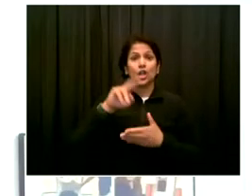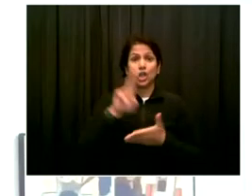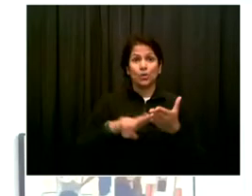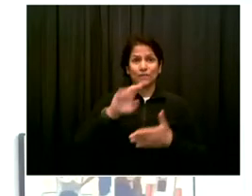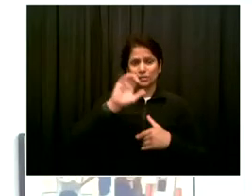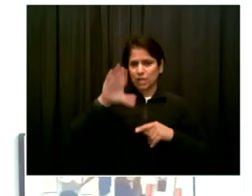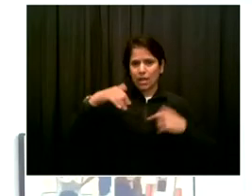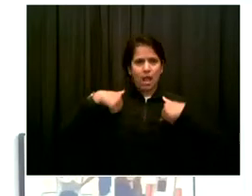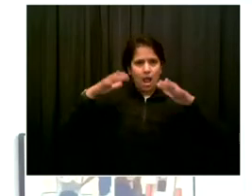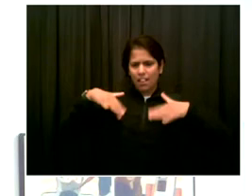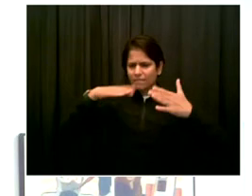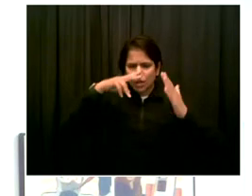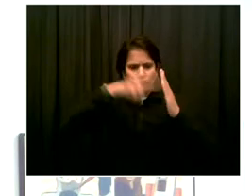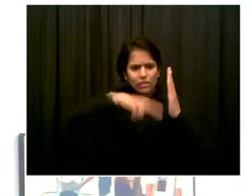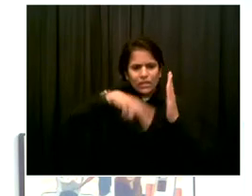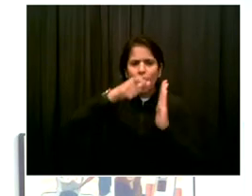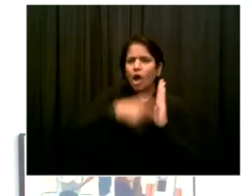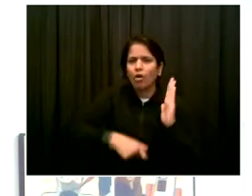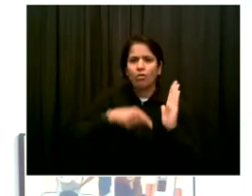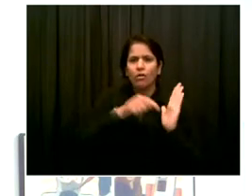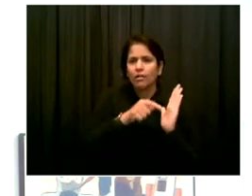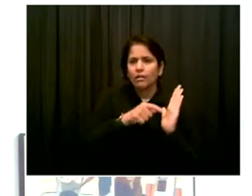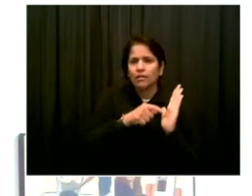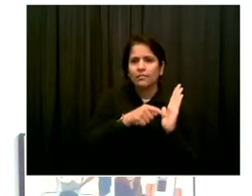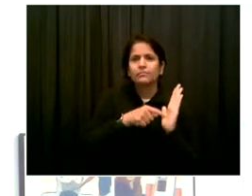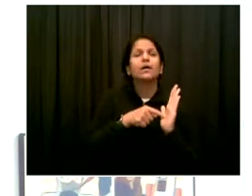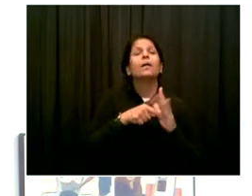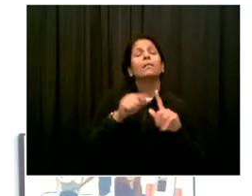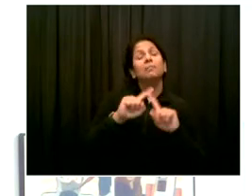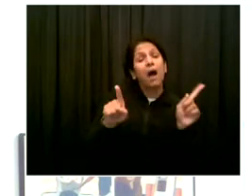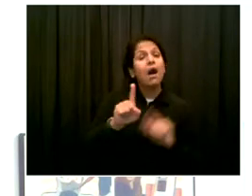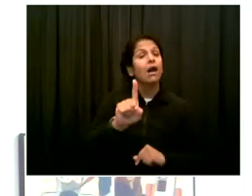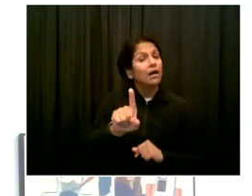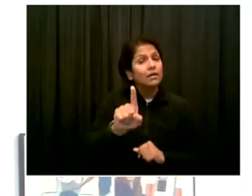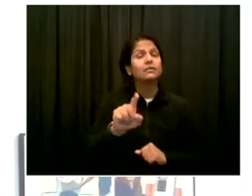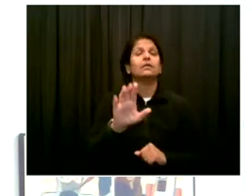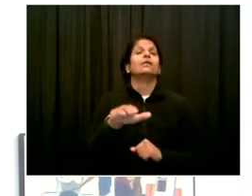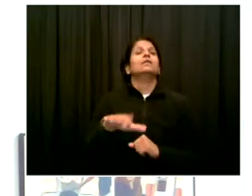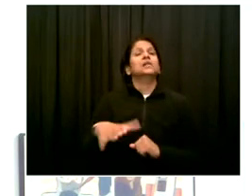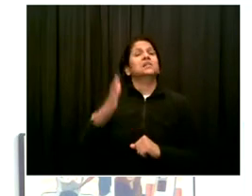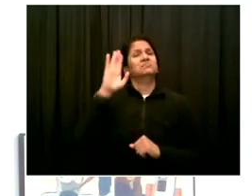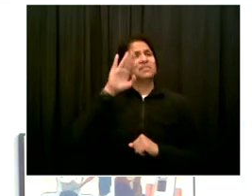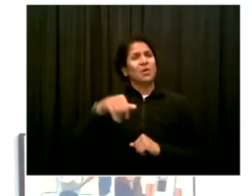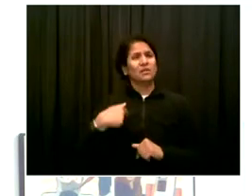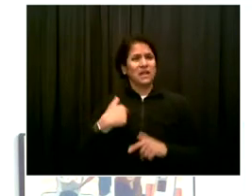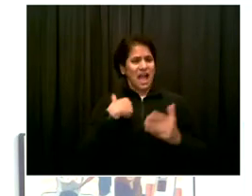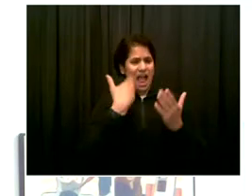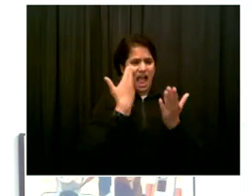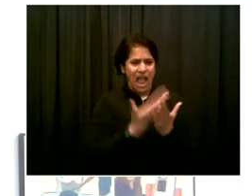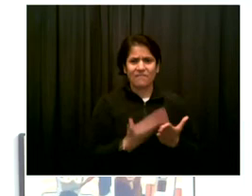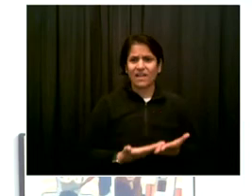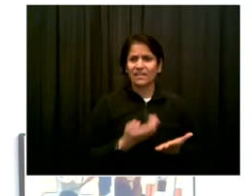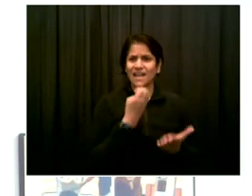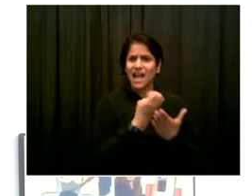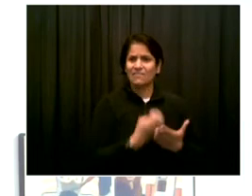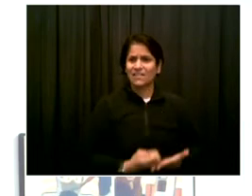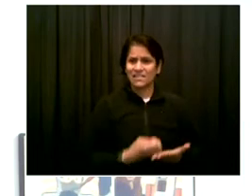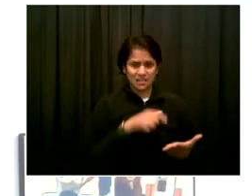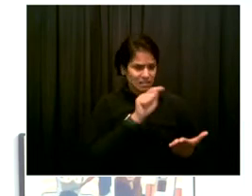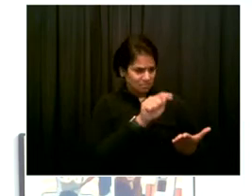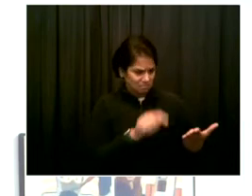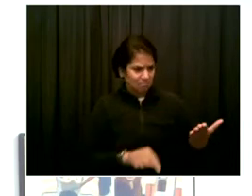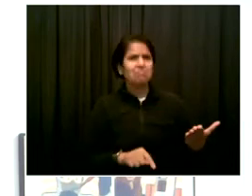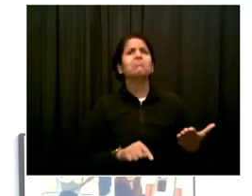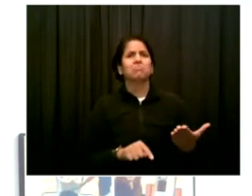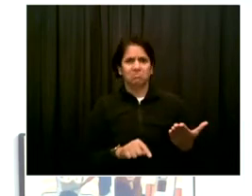I can tell you is that the preponderance of the evidence does indicate that measures that decrease mobility,